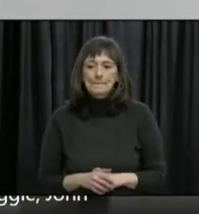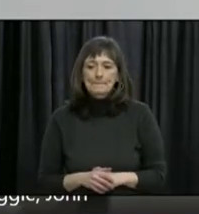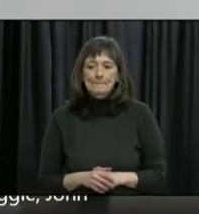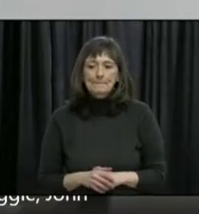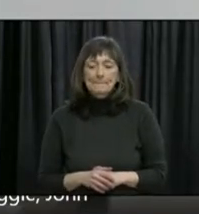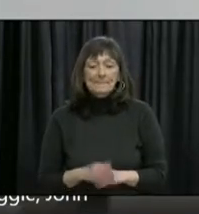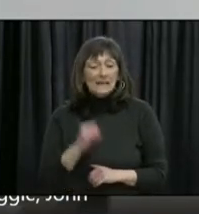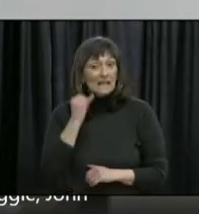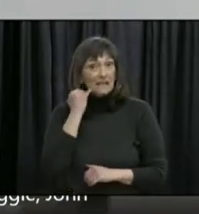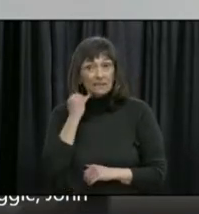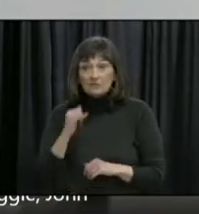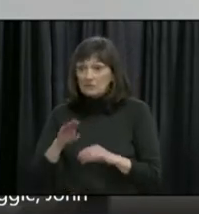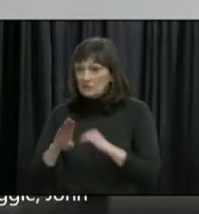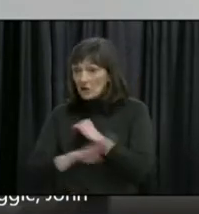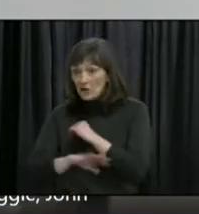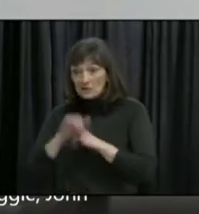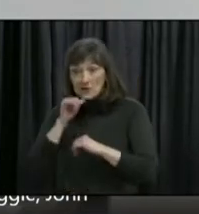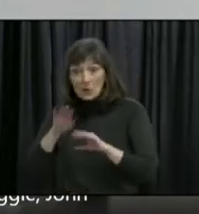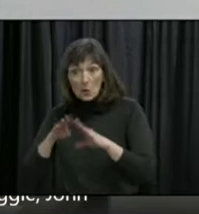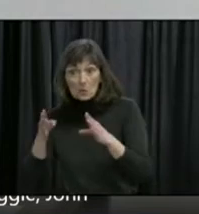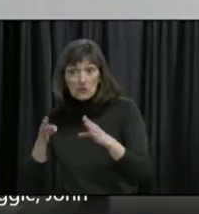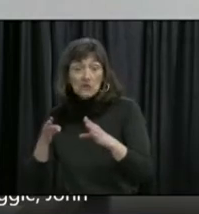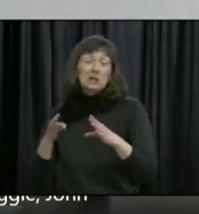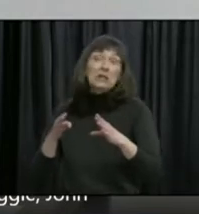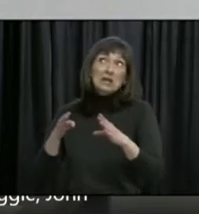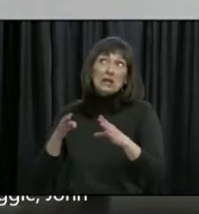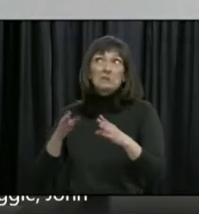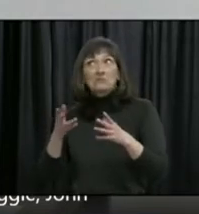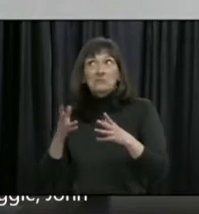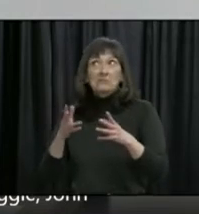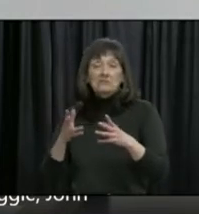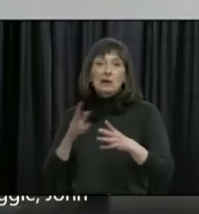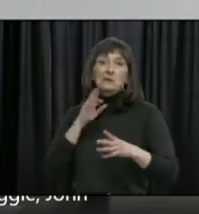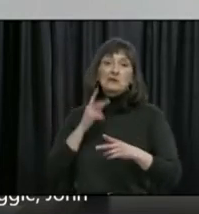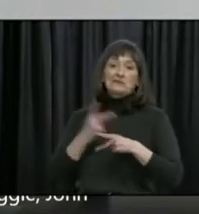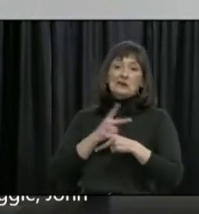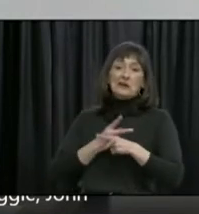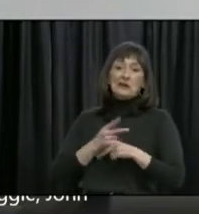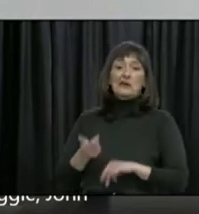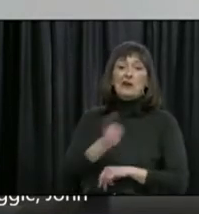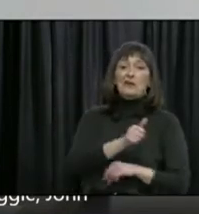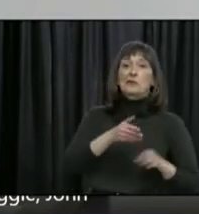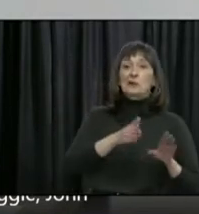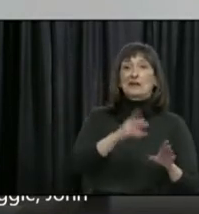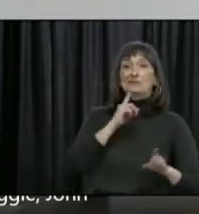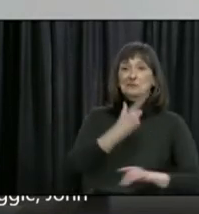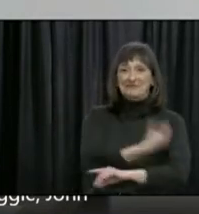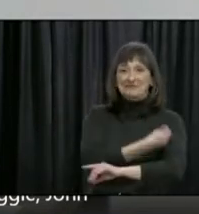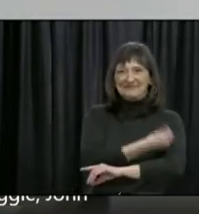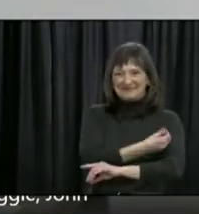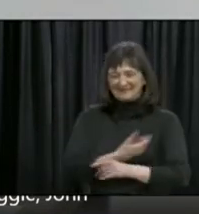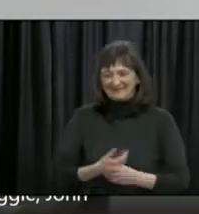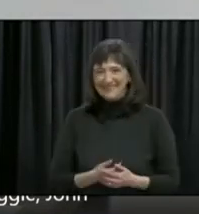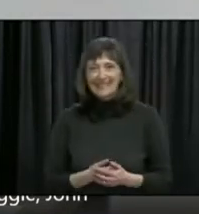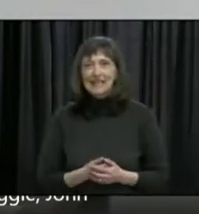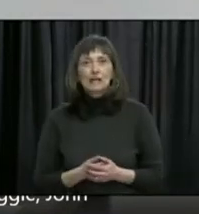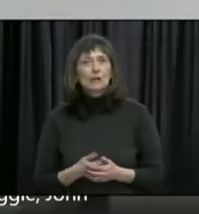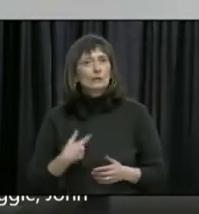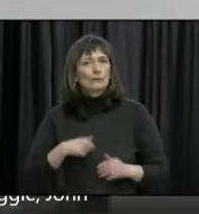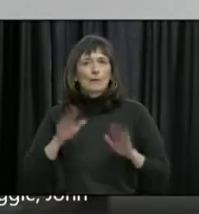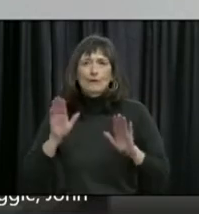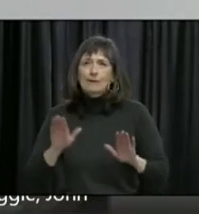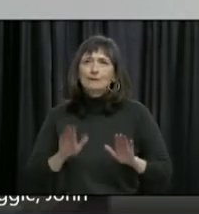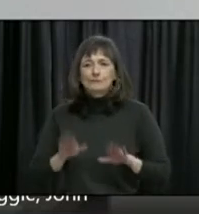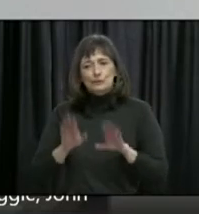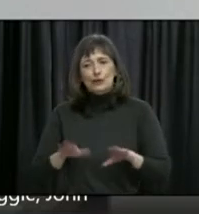If not, then we will work over the summer to try and figure out an alternate way of delivering these. We have excellent child and youth